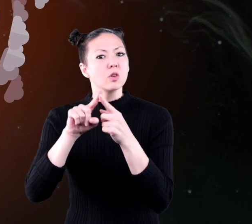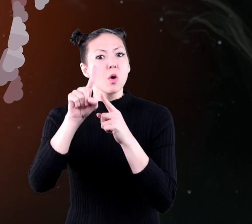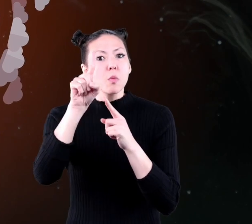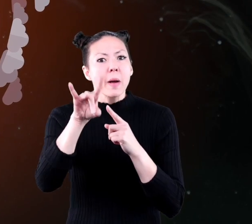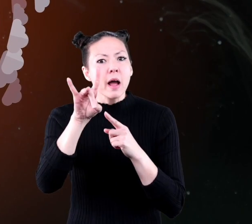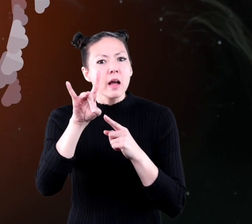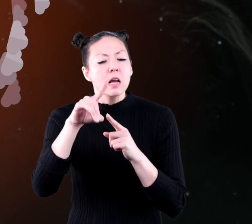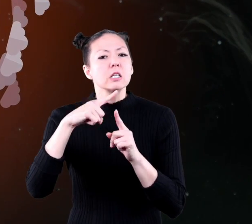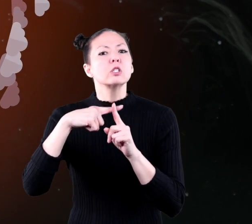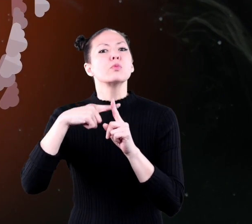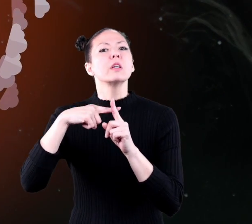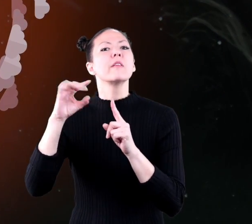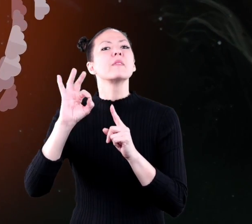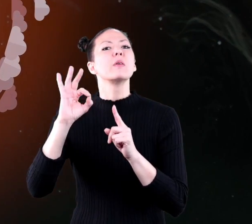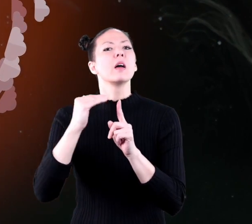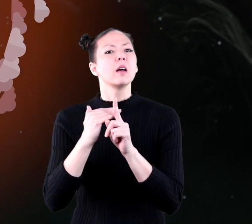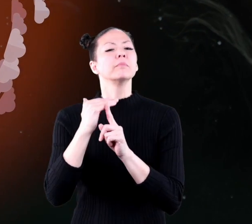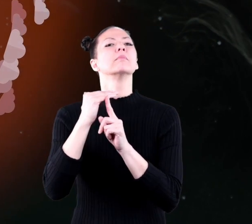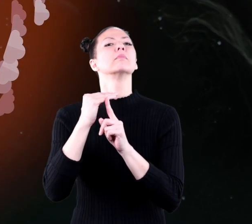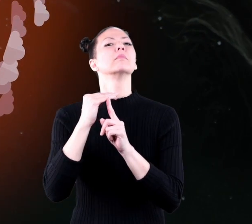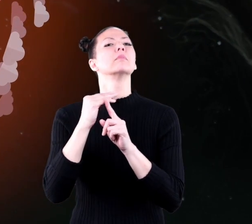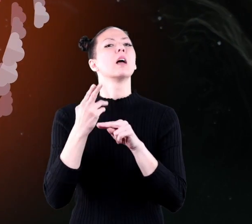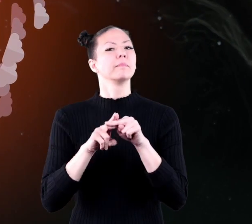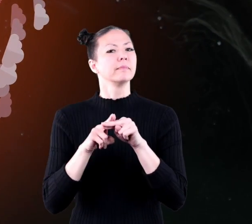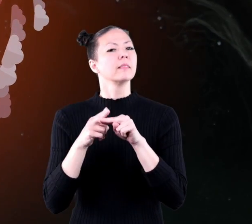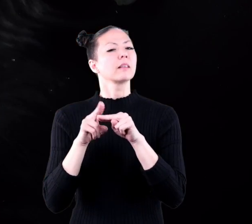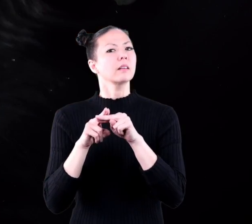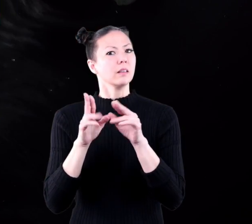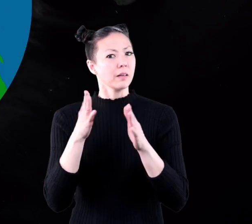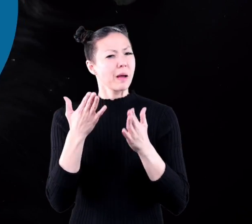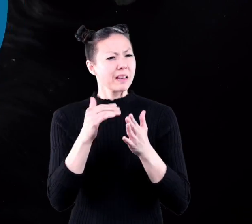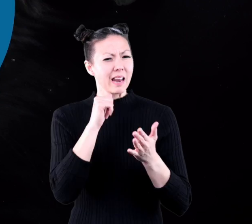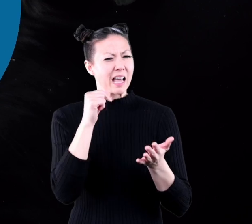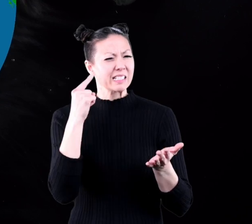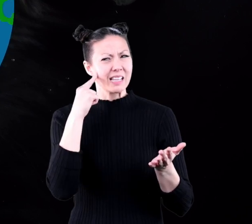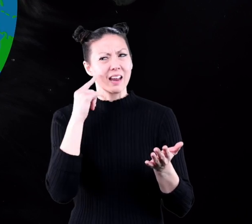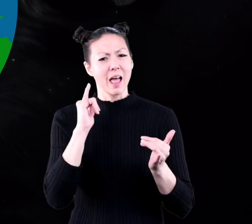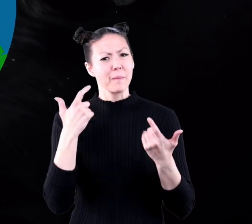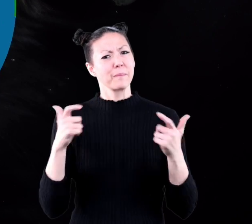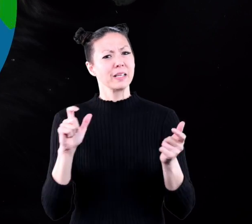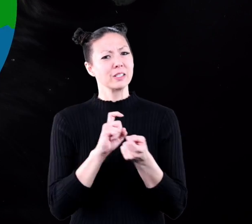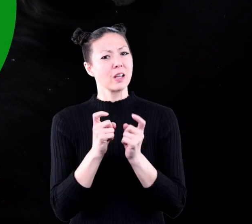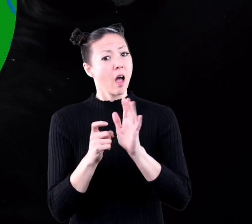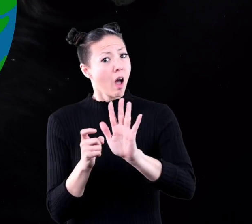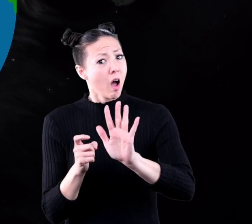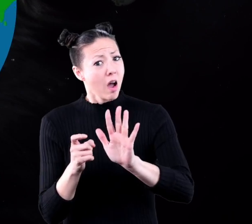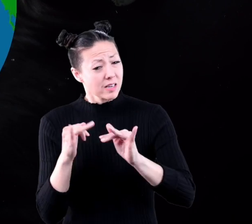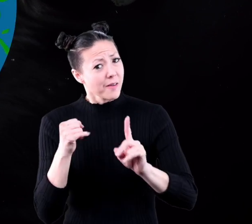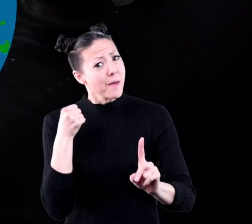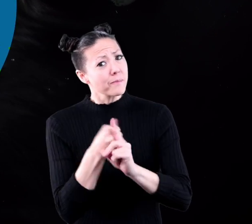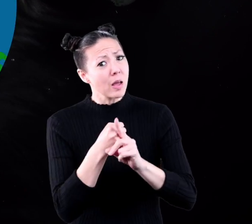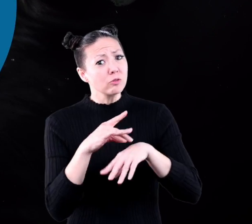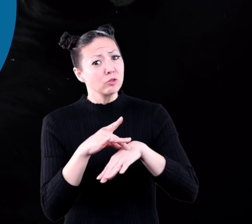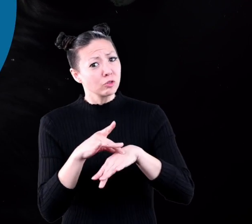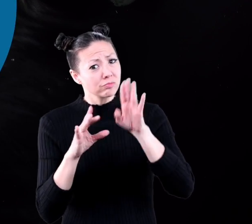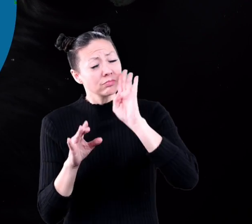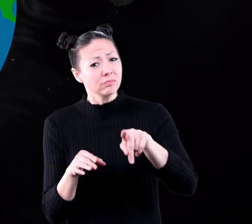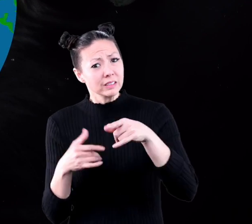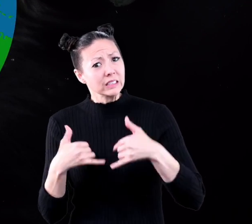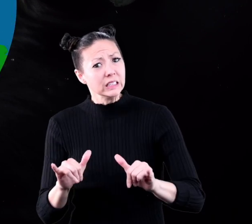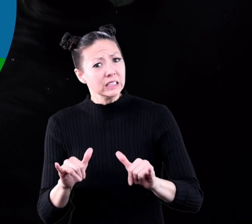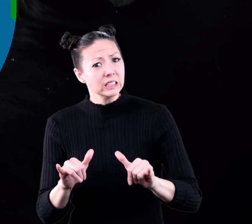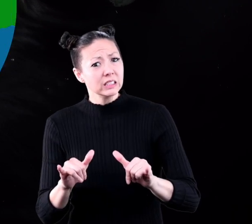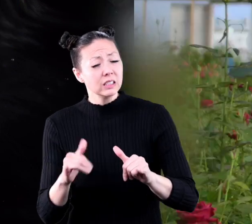increased about 1.8 degrees Fahrenheit. That may not sound like a big change, but it still affects the Earth.